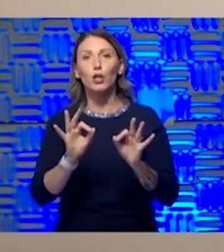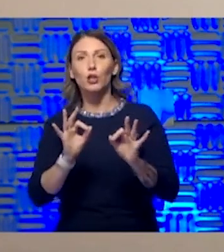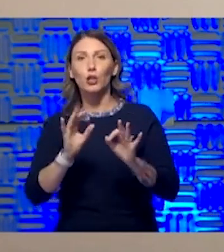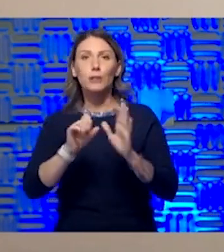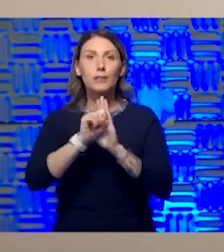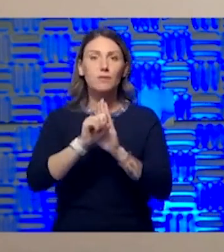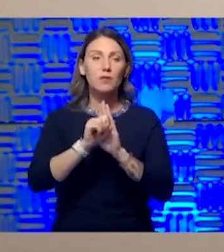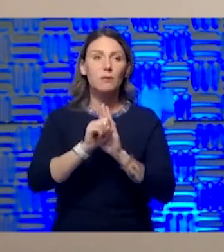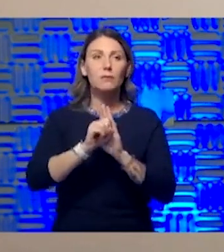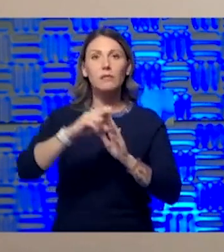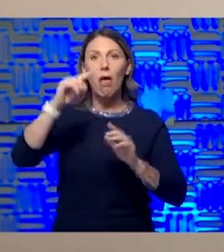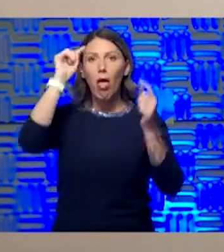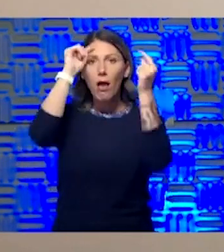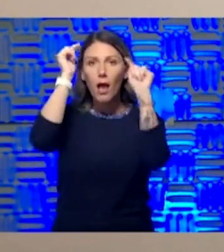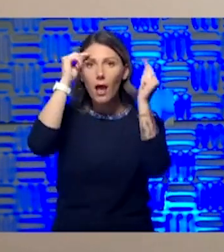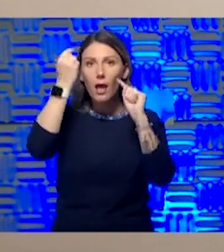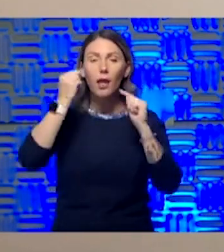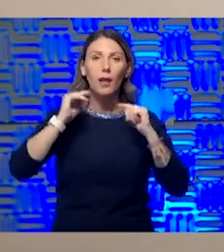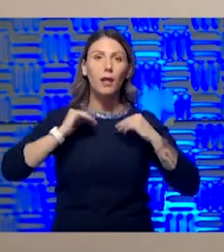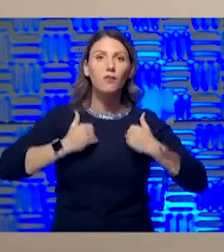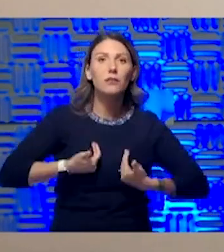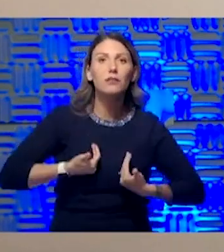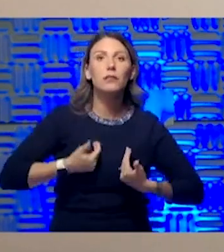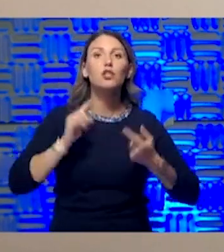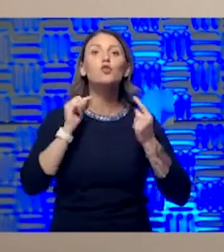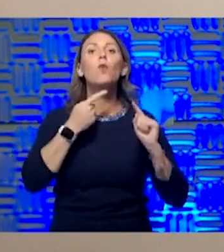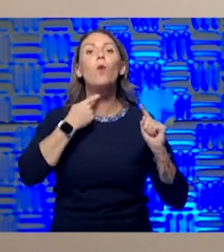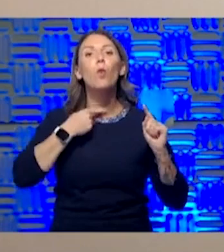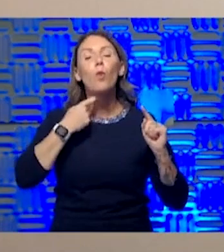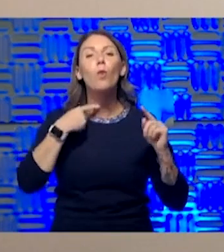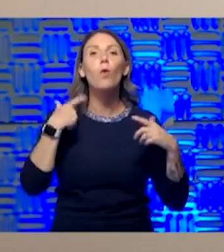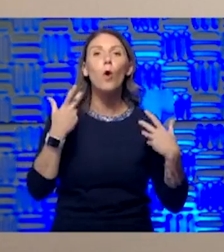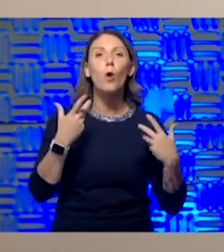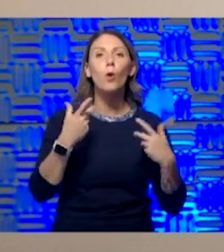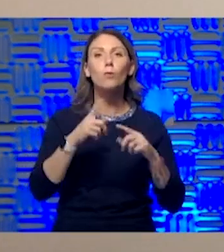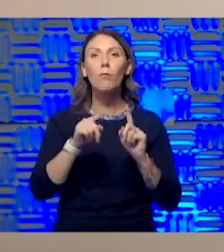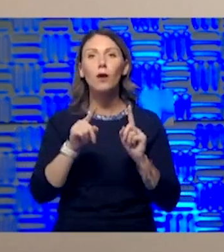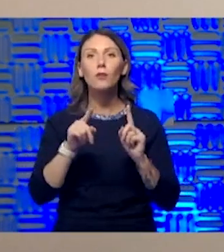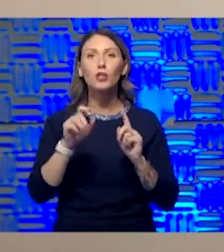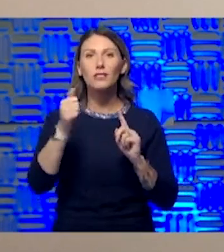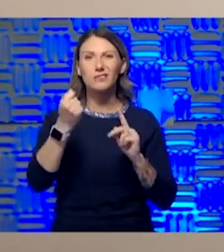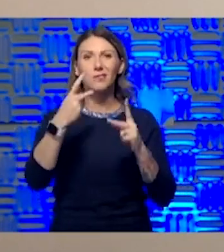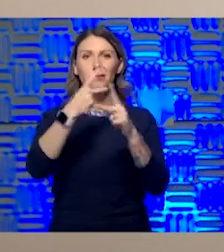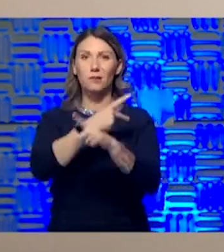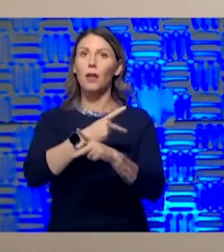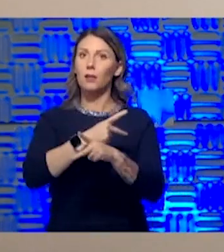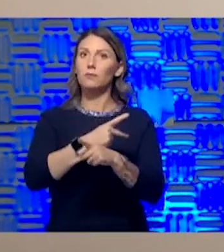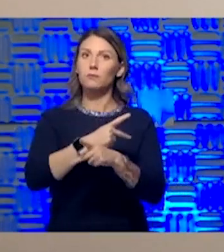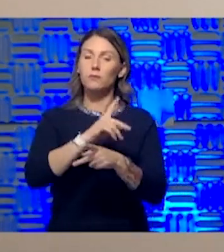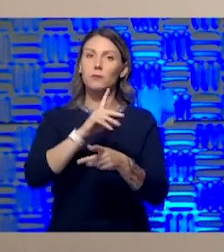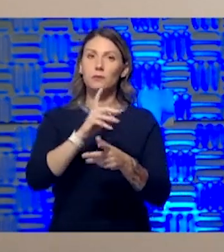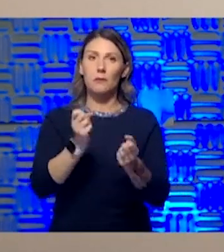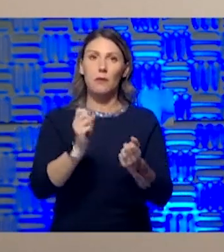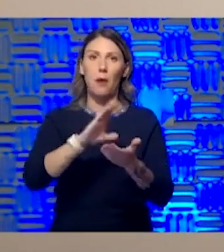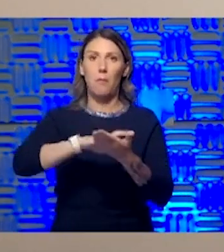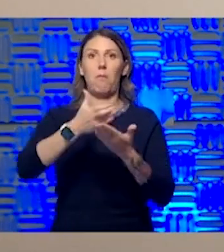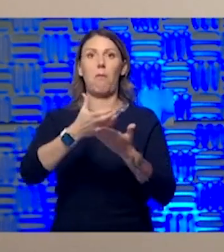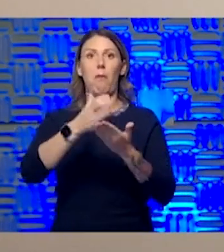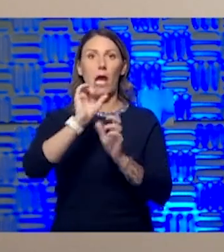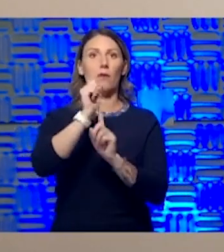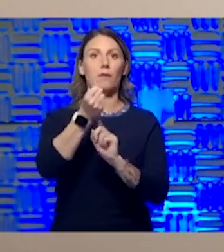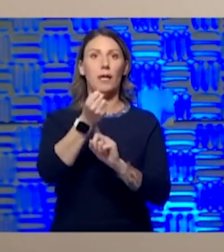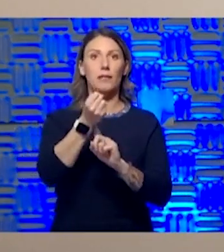fatigue. But we think there's at least 10 times the cases of COVID out there than what we've detected.